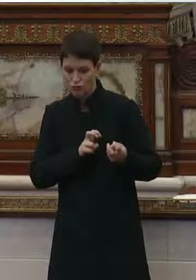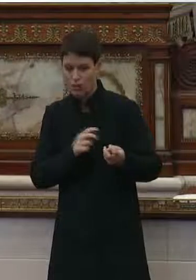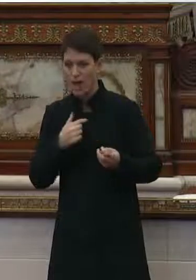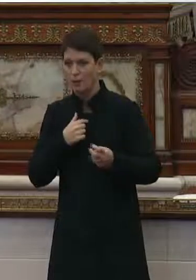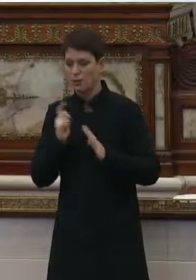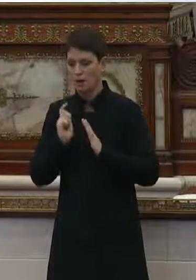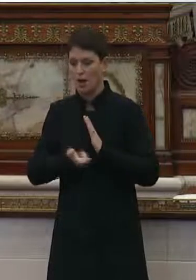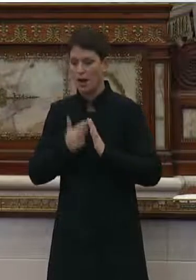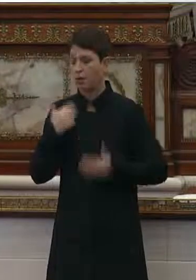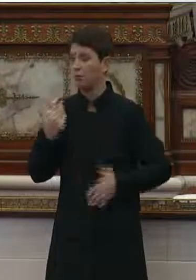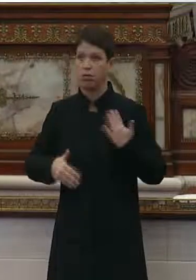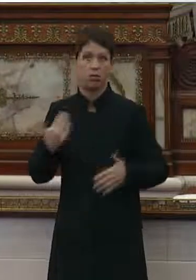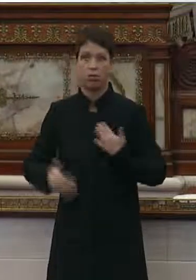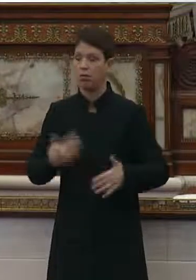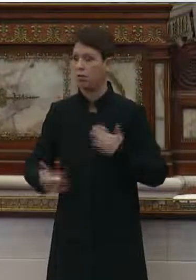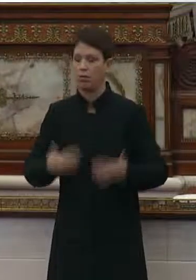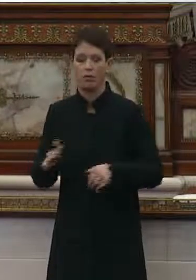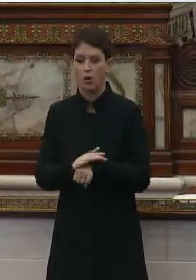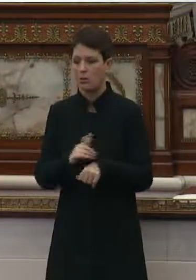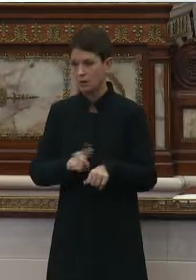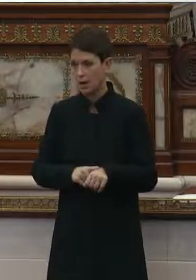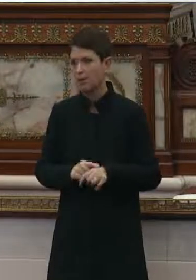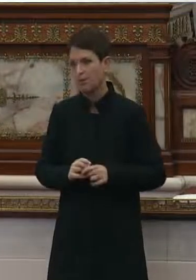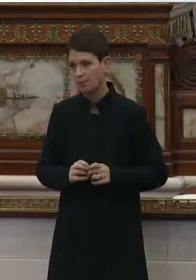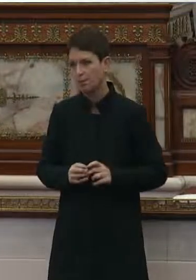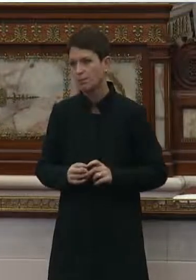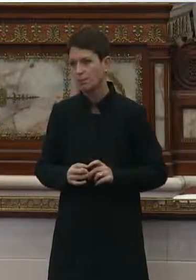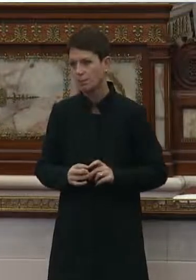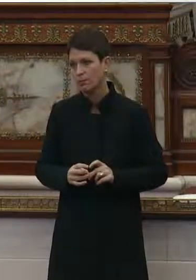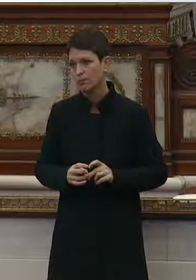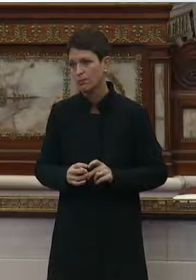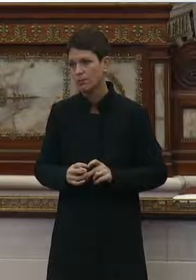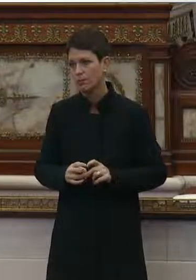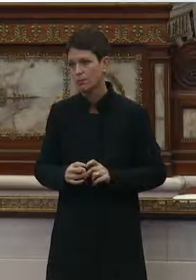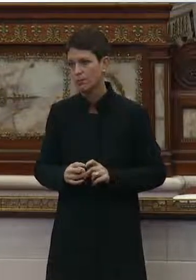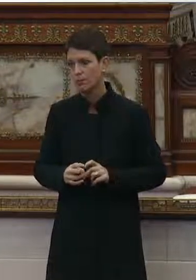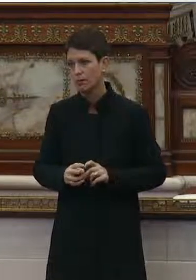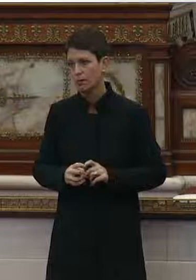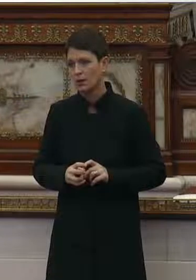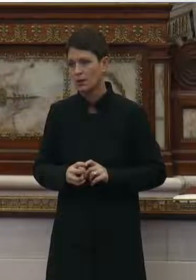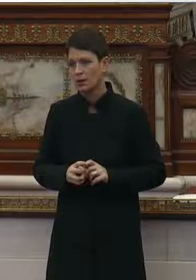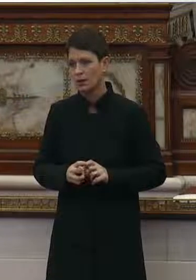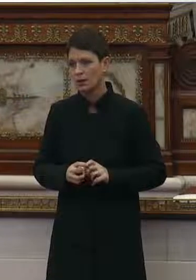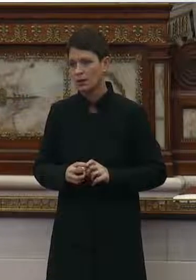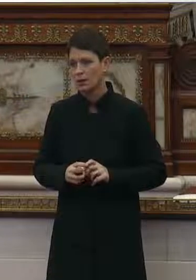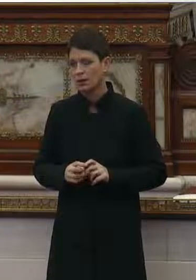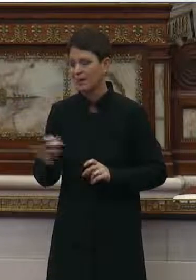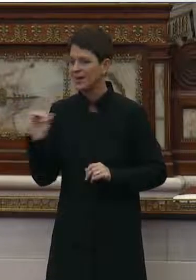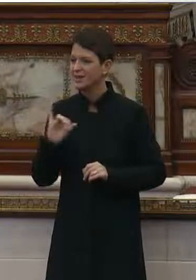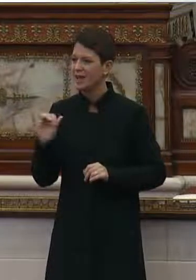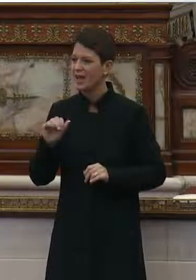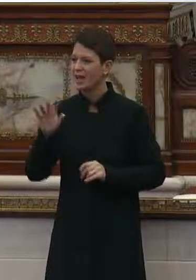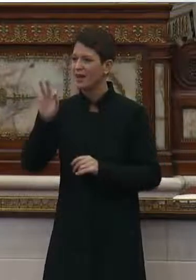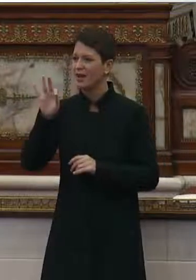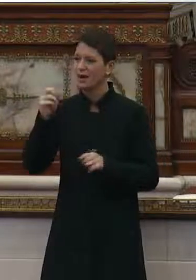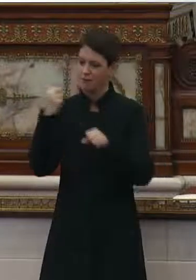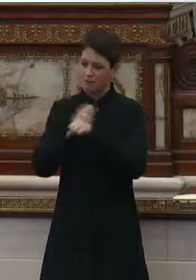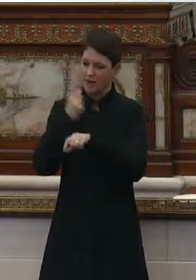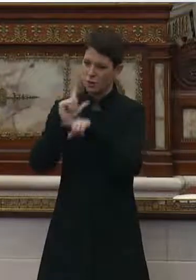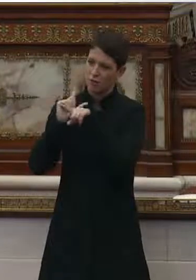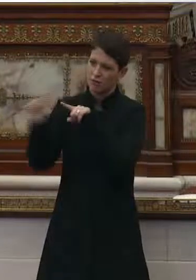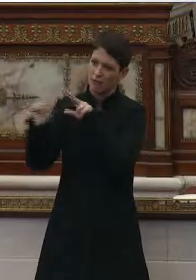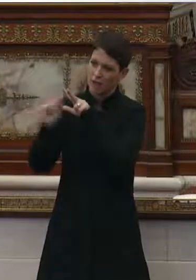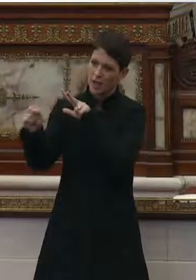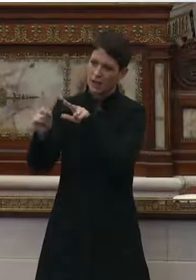autopilot the entire time. And, you know, you know, just you just didn't have it was like a it was almost similar to like a fight or flight